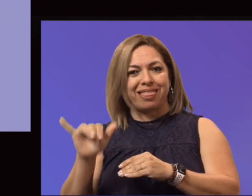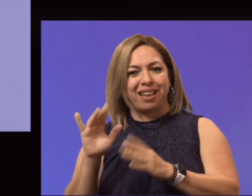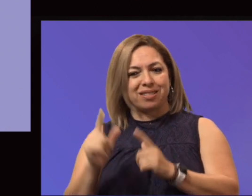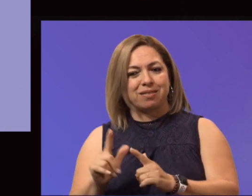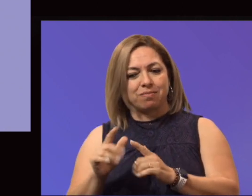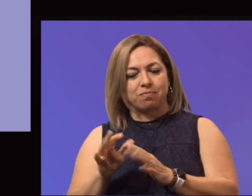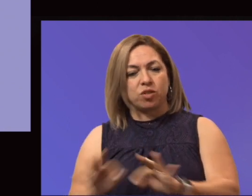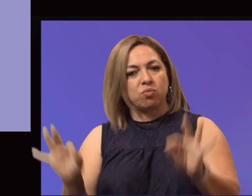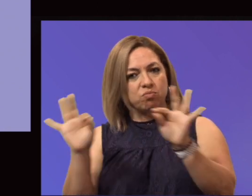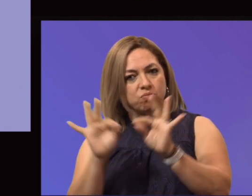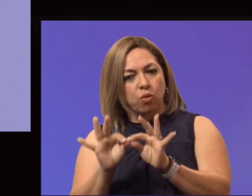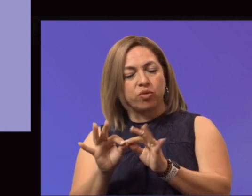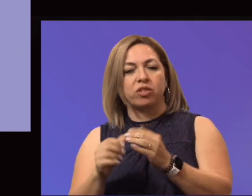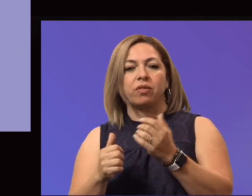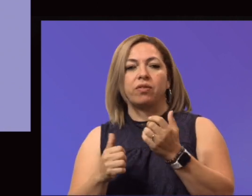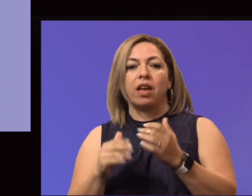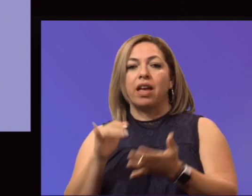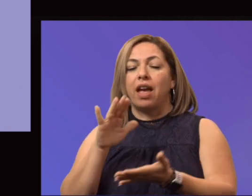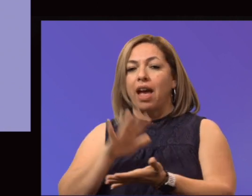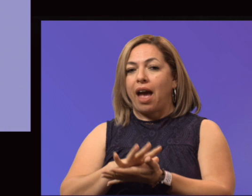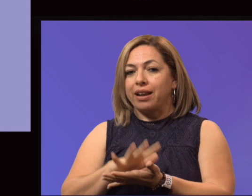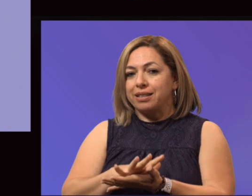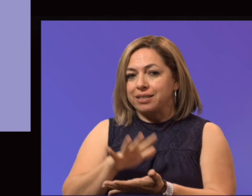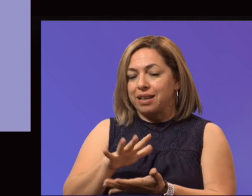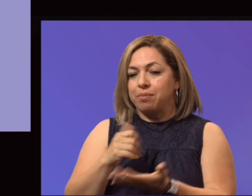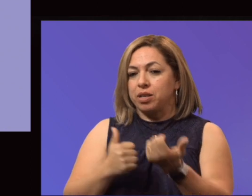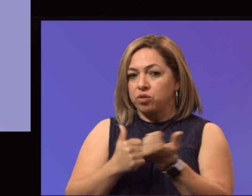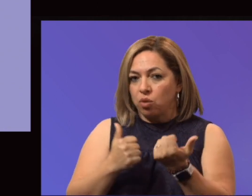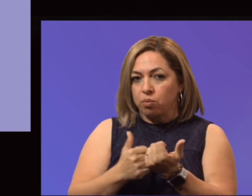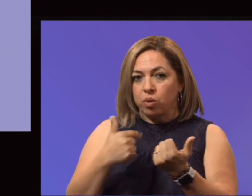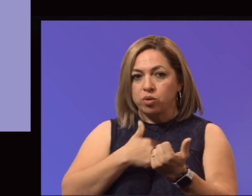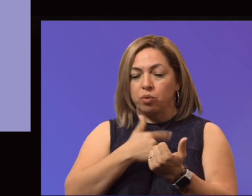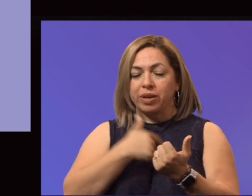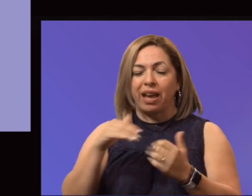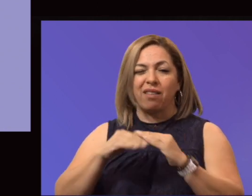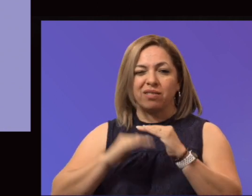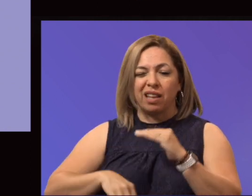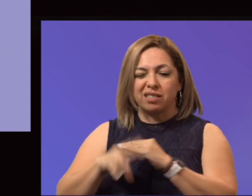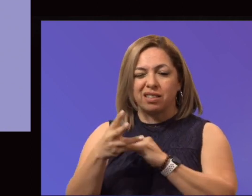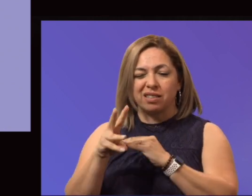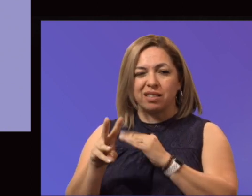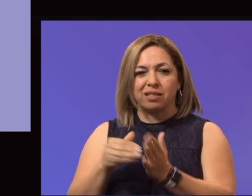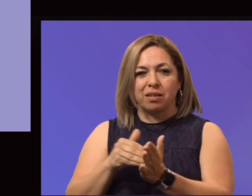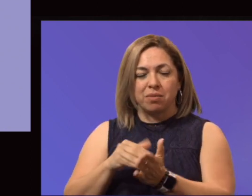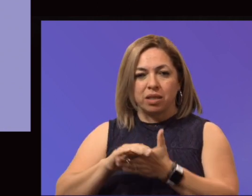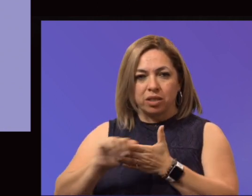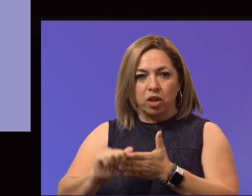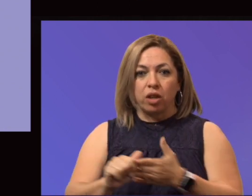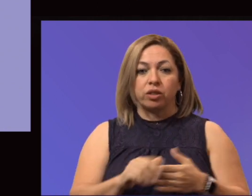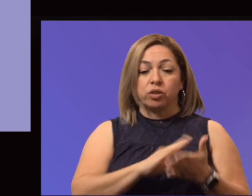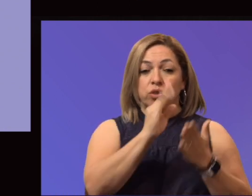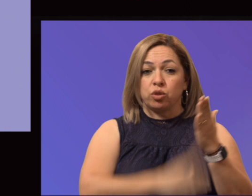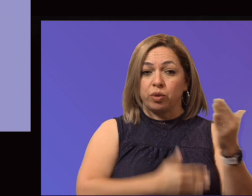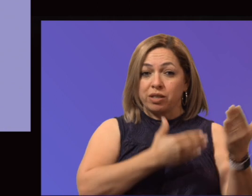support is part of instruction as well at 15, just short of $16 million. You see student services at 8.8 million.